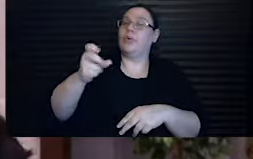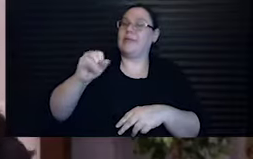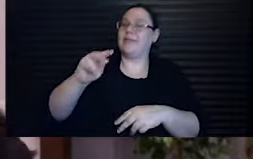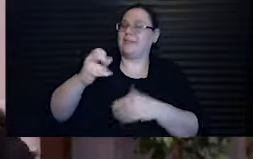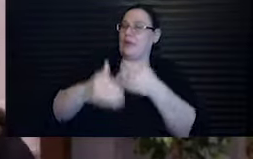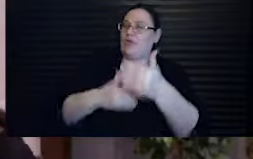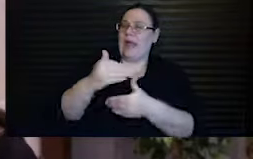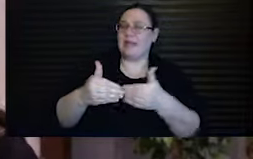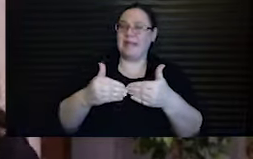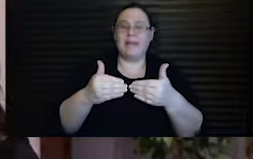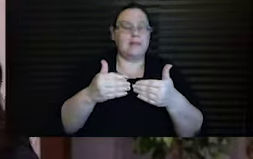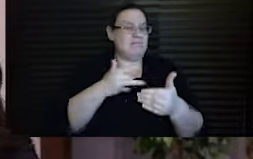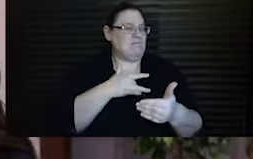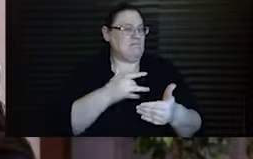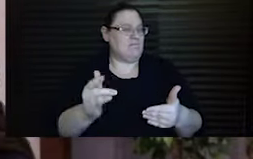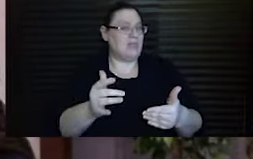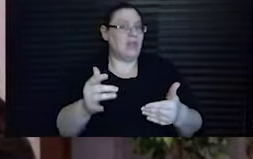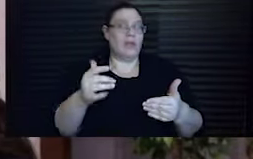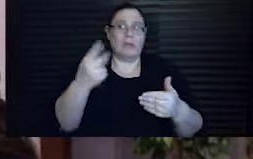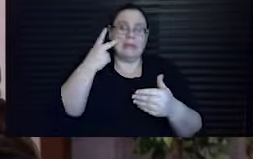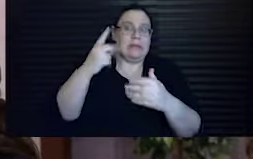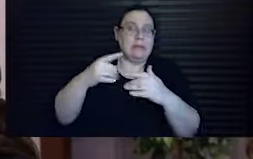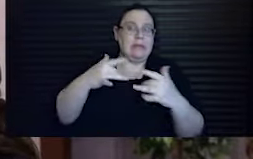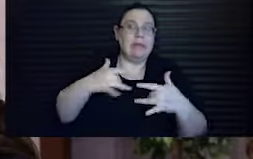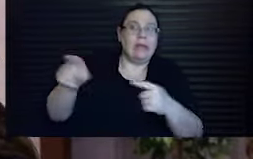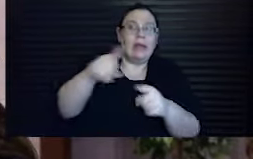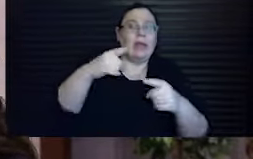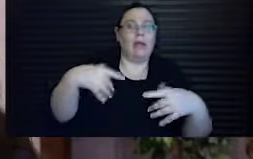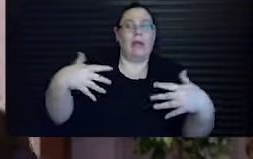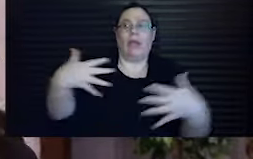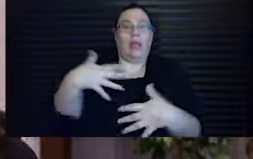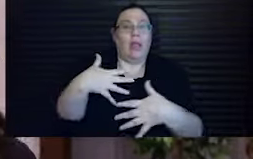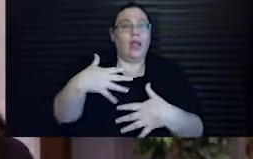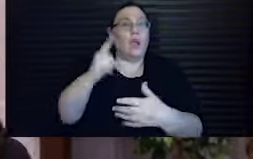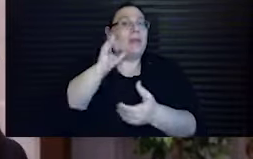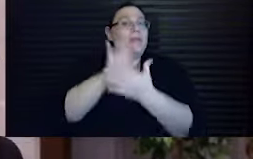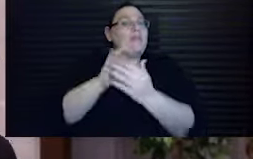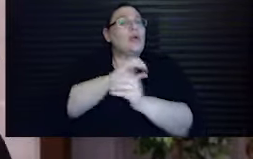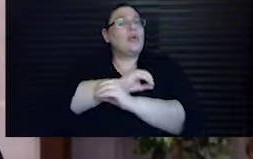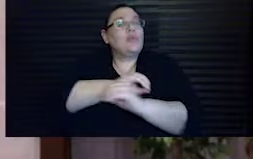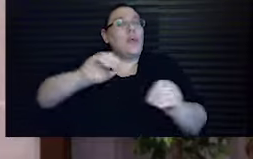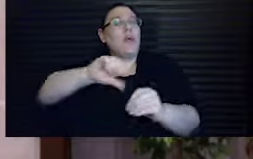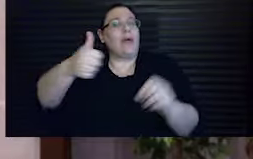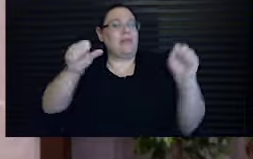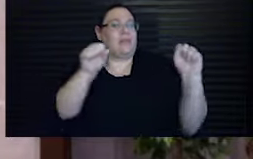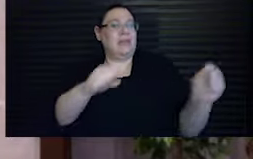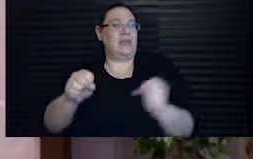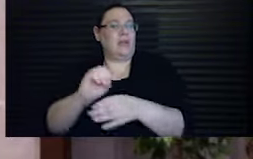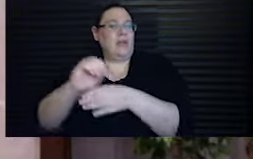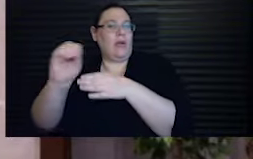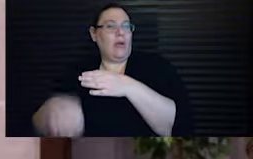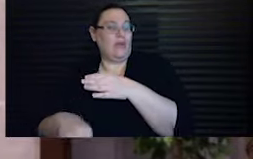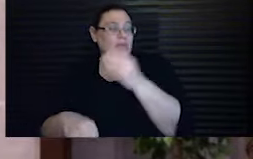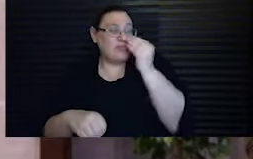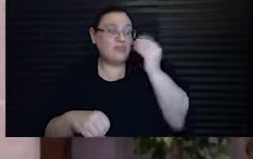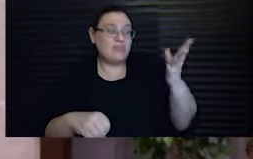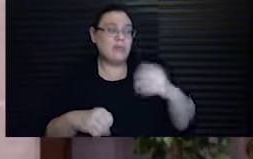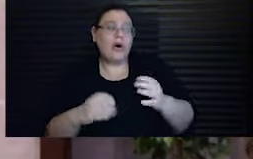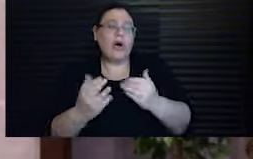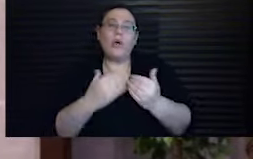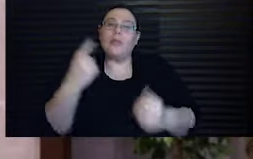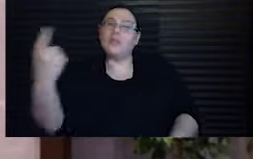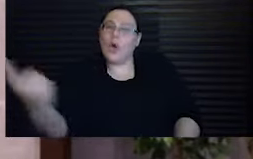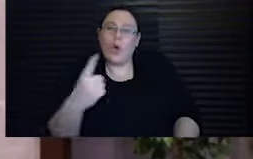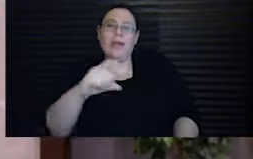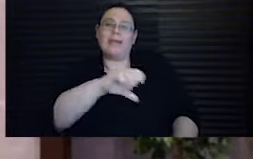alarmed by the trends that we begin to believe that there are no alternative outcomes. But there's almost always an